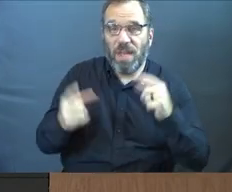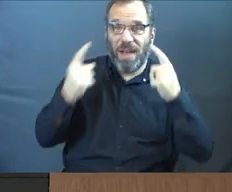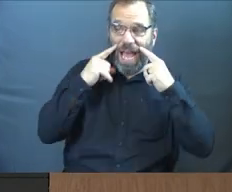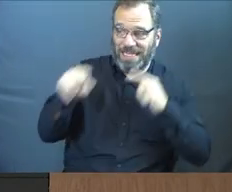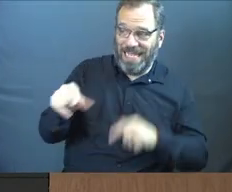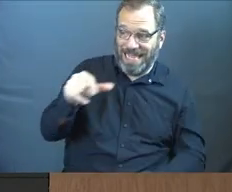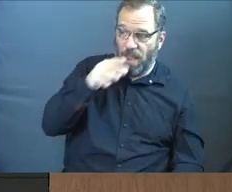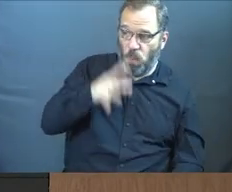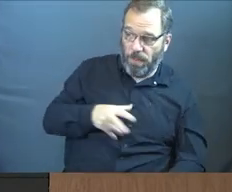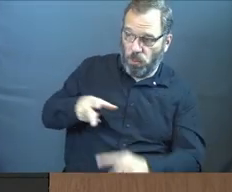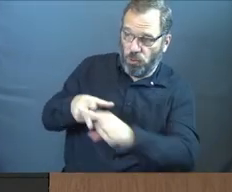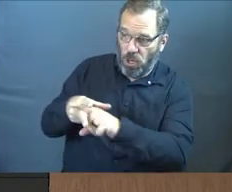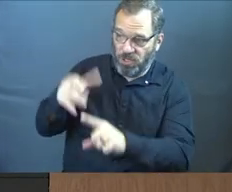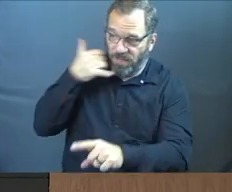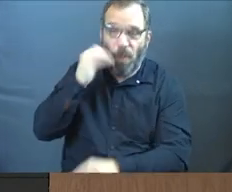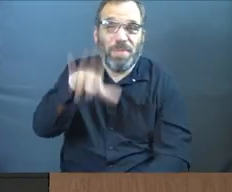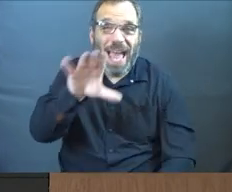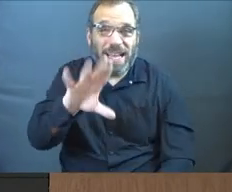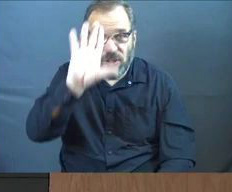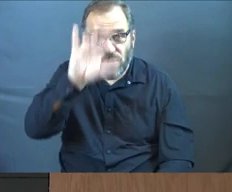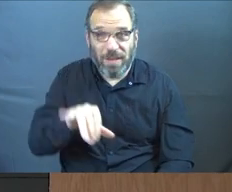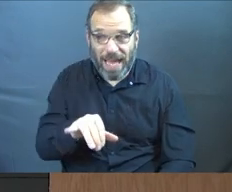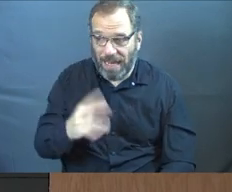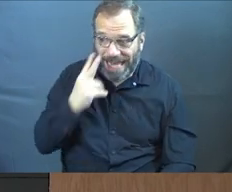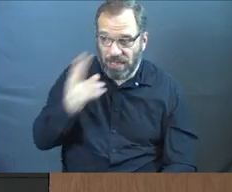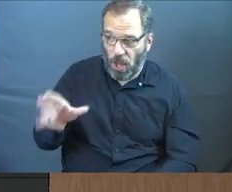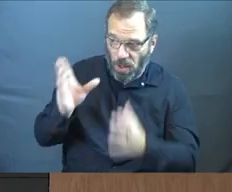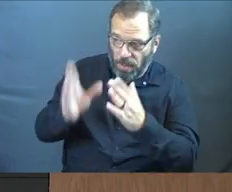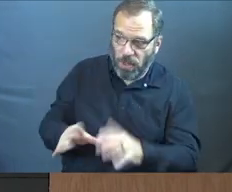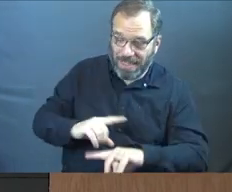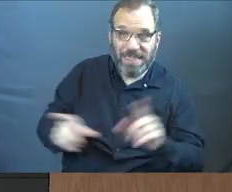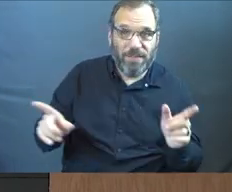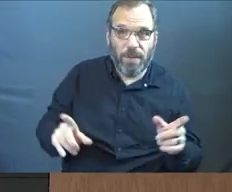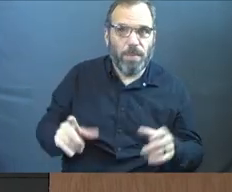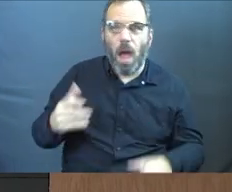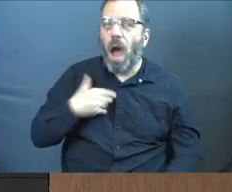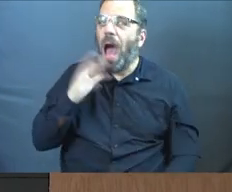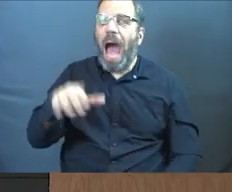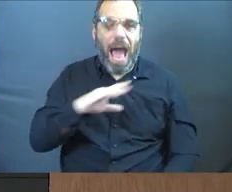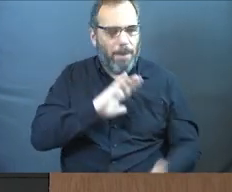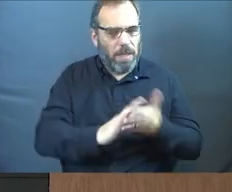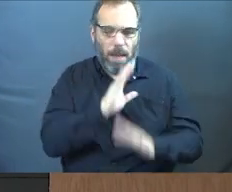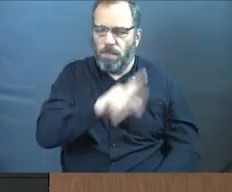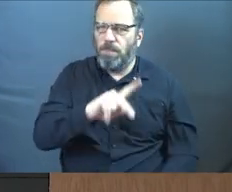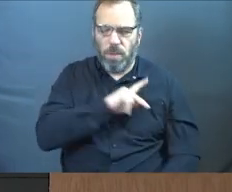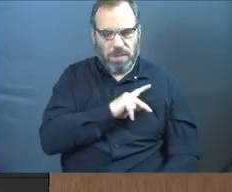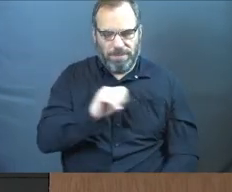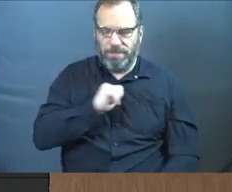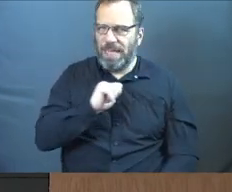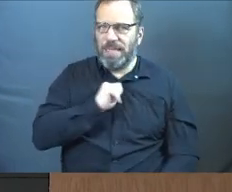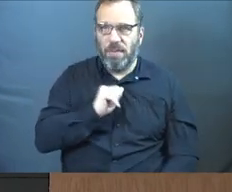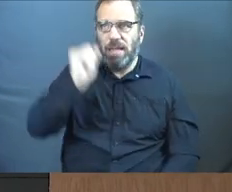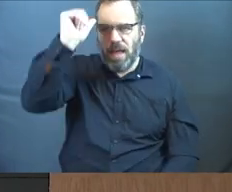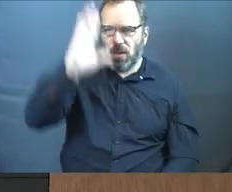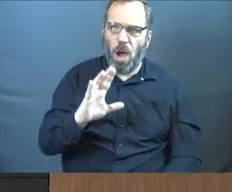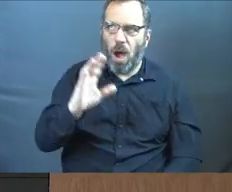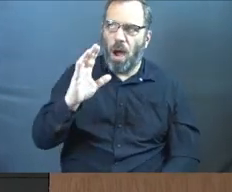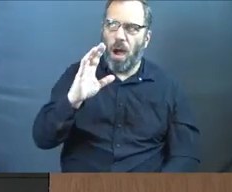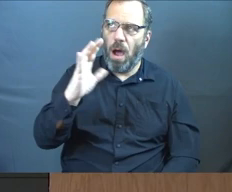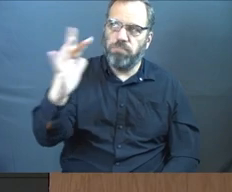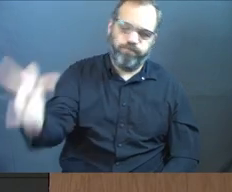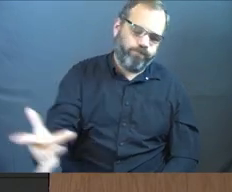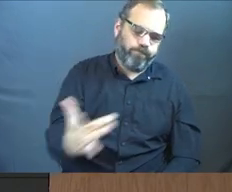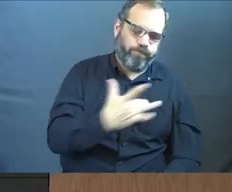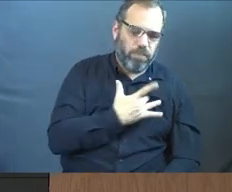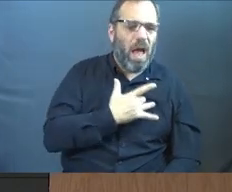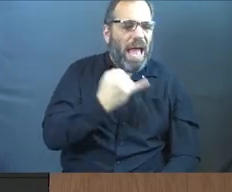to see that girl. Do you realize that? This is the biggest thing that I'm getting personally out of this series, that God has come after me